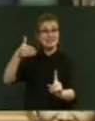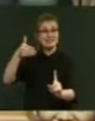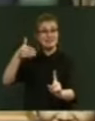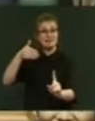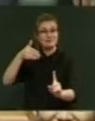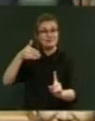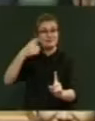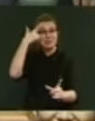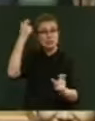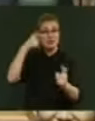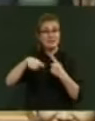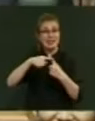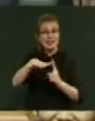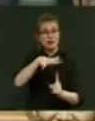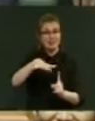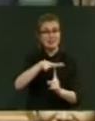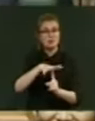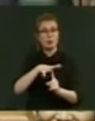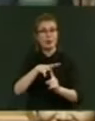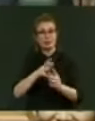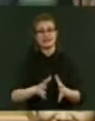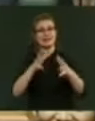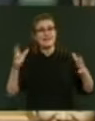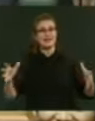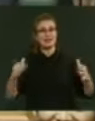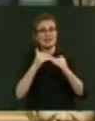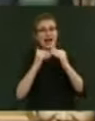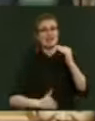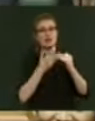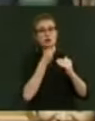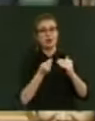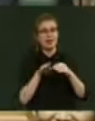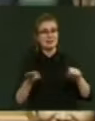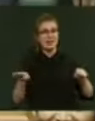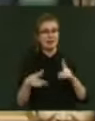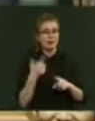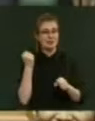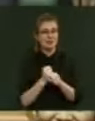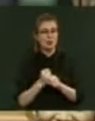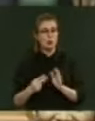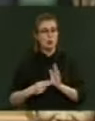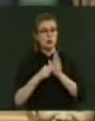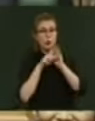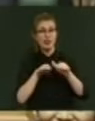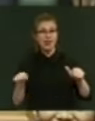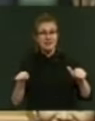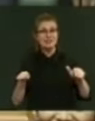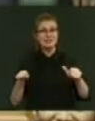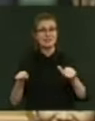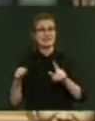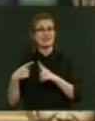significant underutilised land, Mr Speaker, such as in Northland, East Coast, Bay of Plenty, Manawatū,